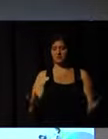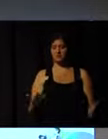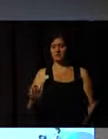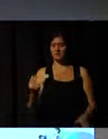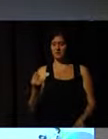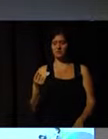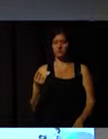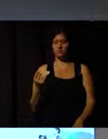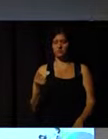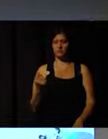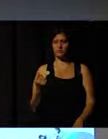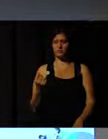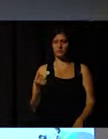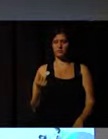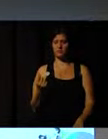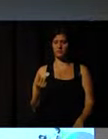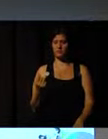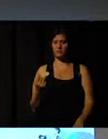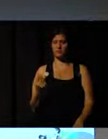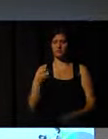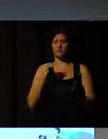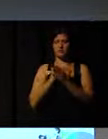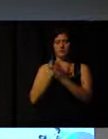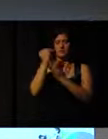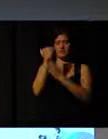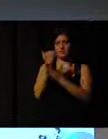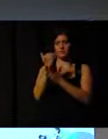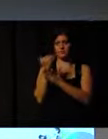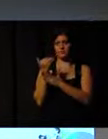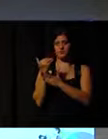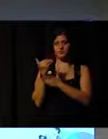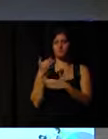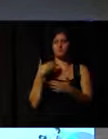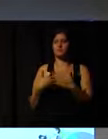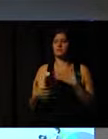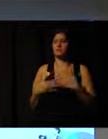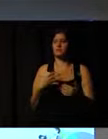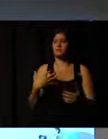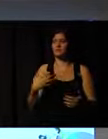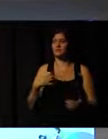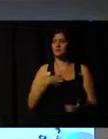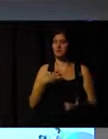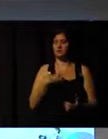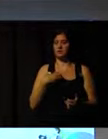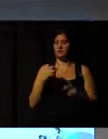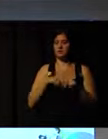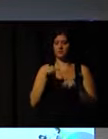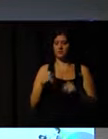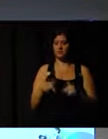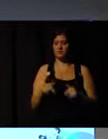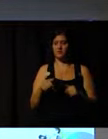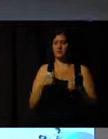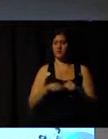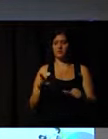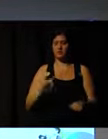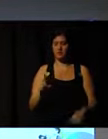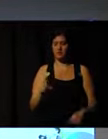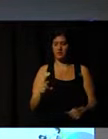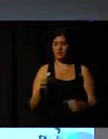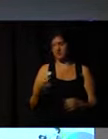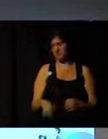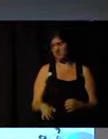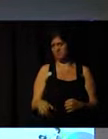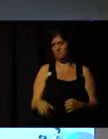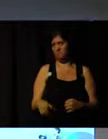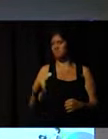think the value overweighed any feeling of sort of, oh, this isn't, this isn't right. And certainly in our country, there was never